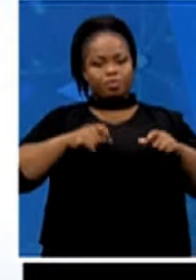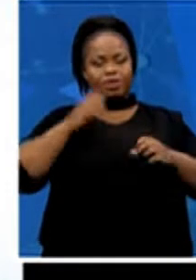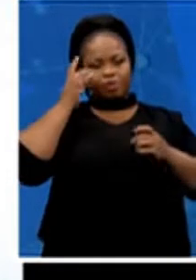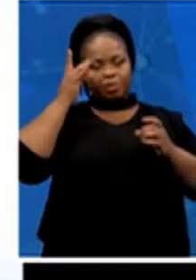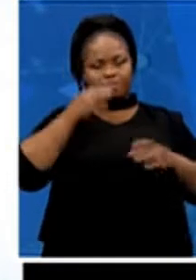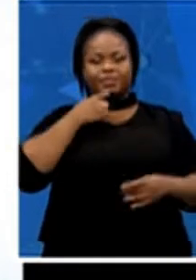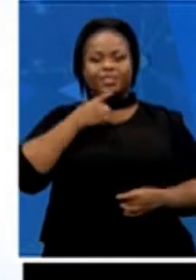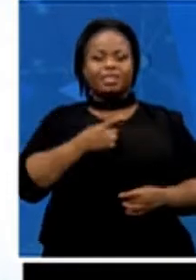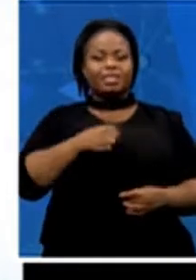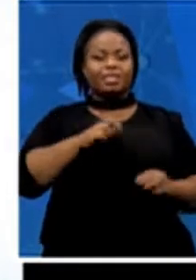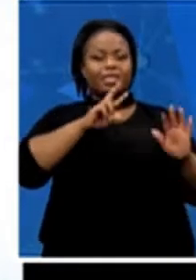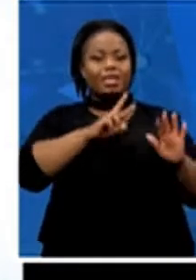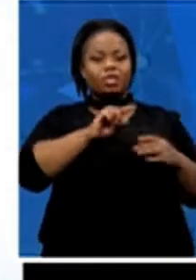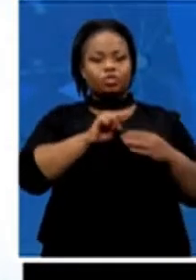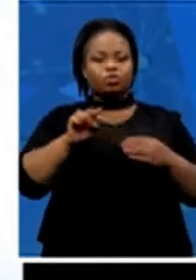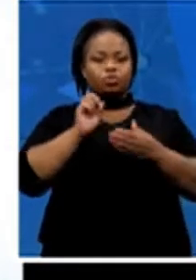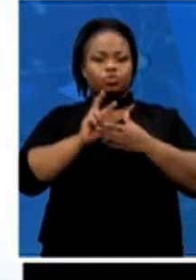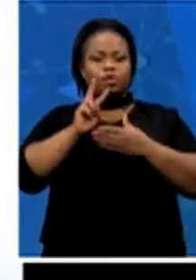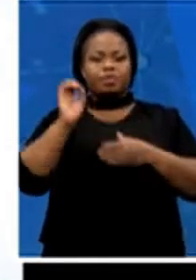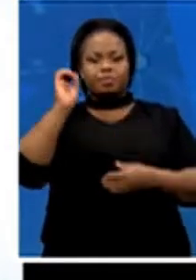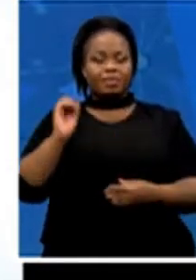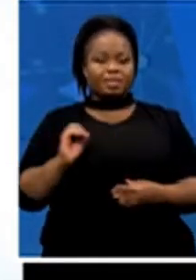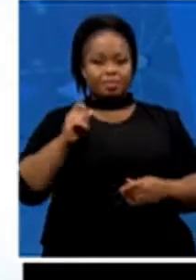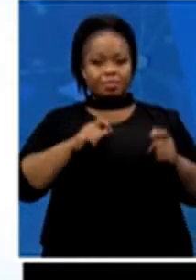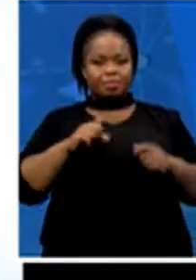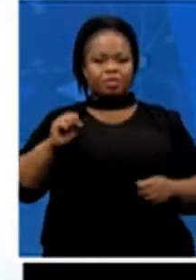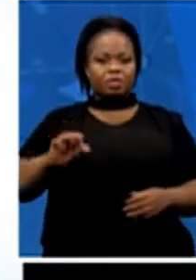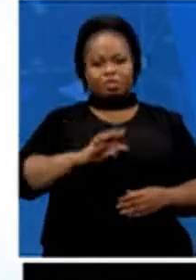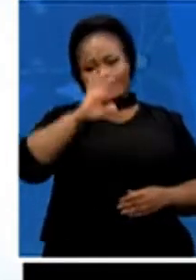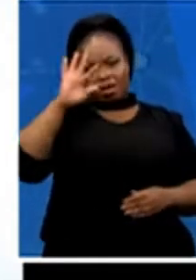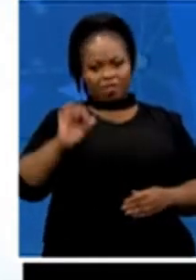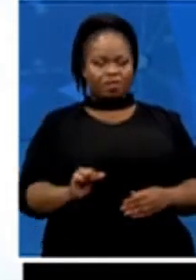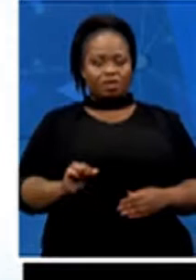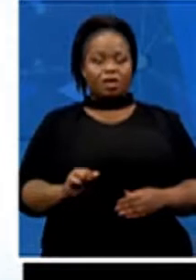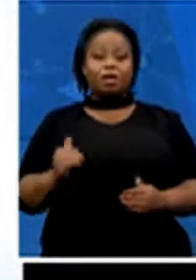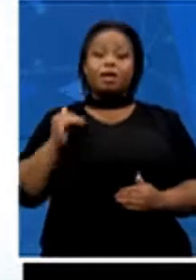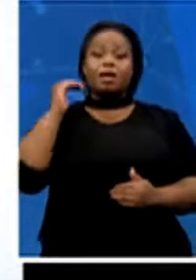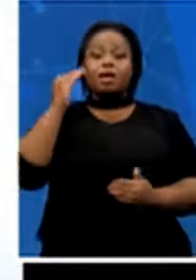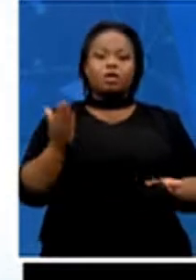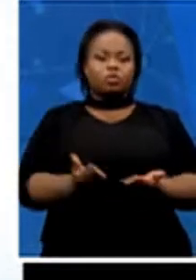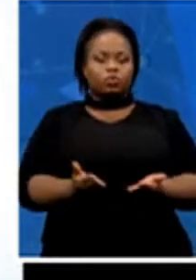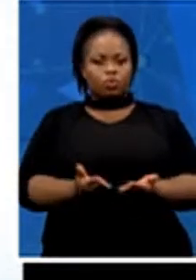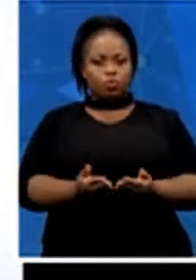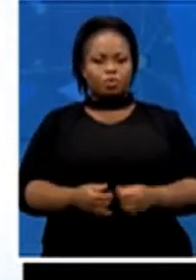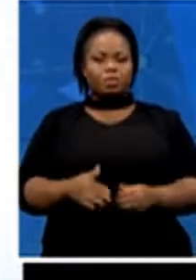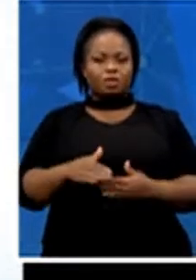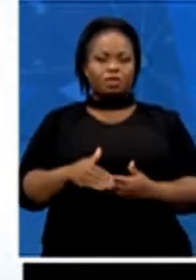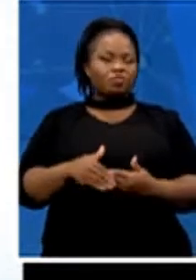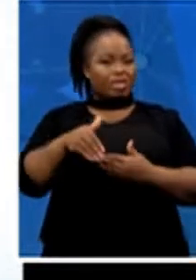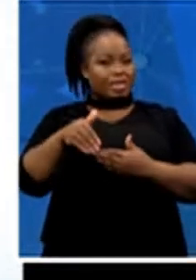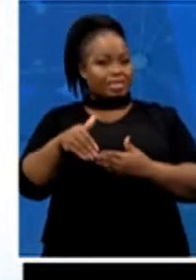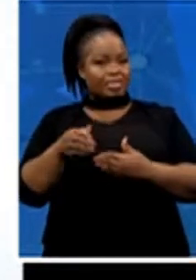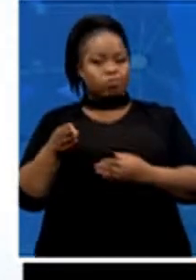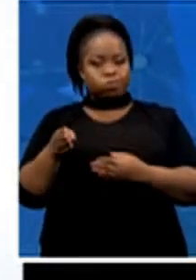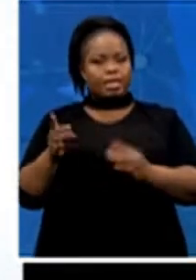of South African high schools have cricket facilities. And I think that was, has